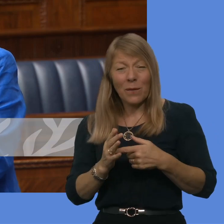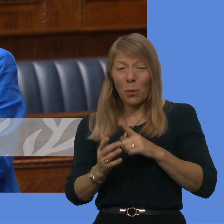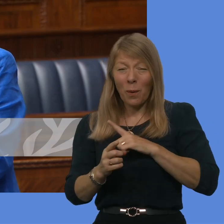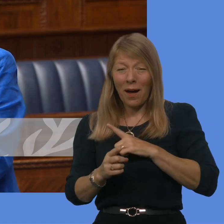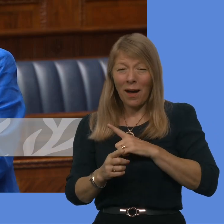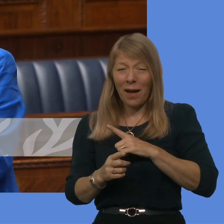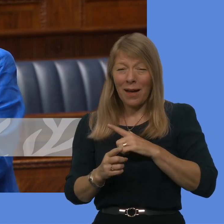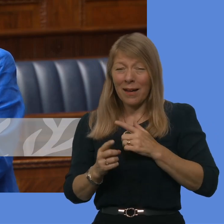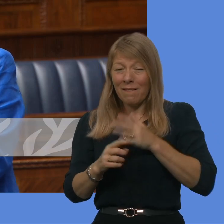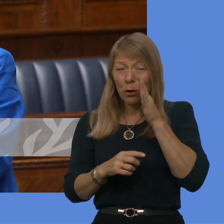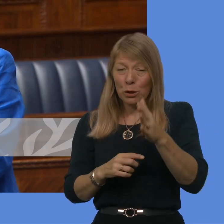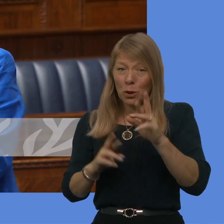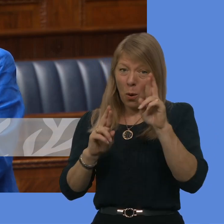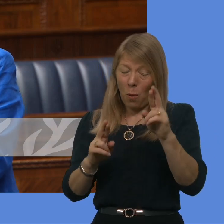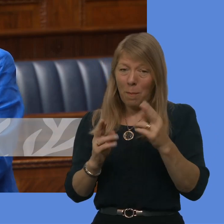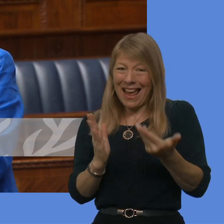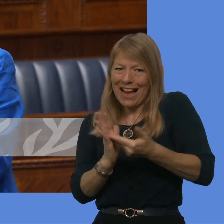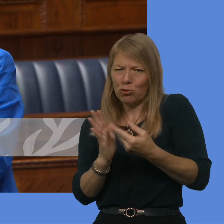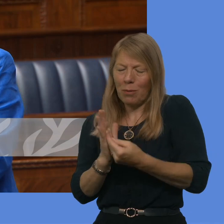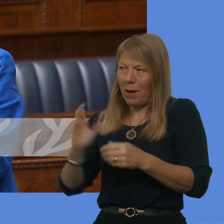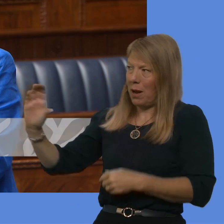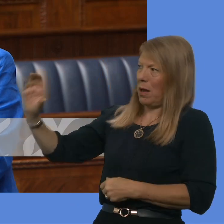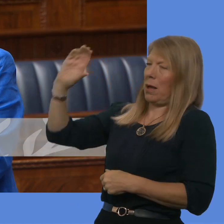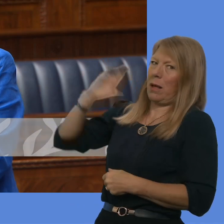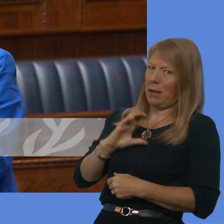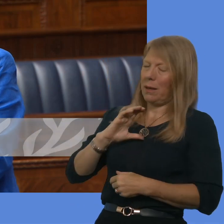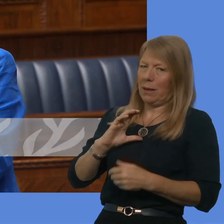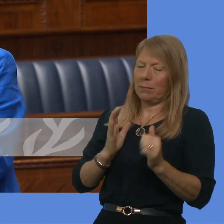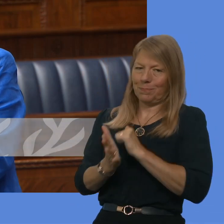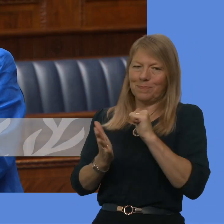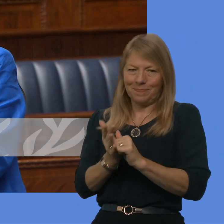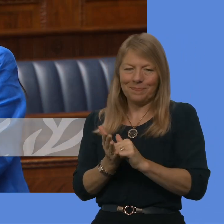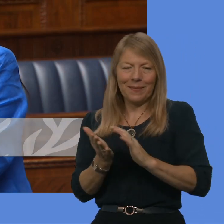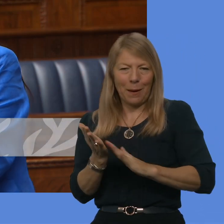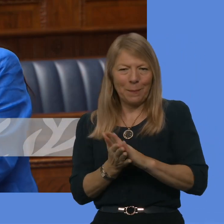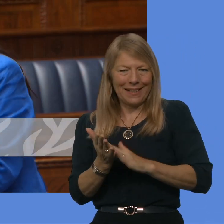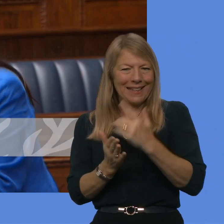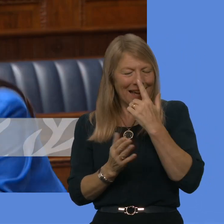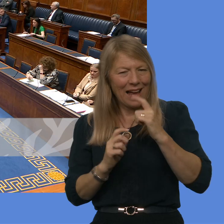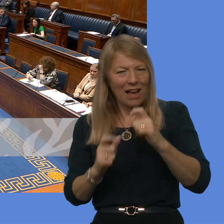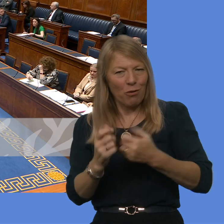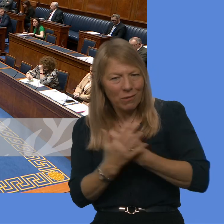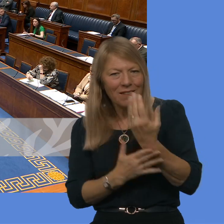further investment is available to us as an executive for those new and prioritised areas.